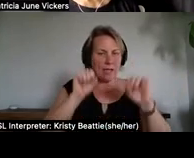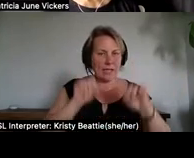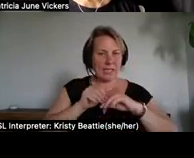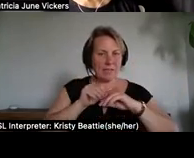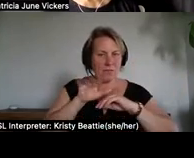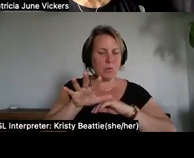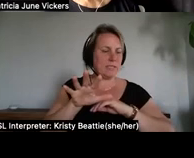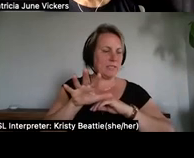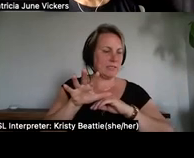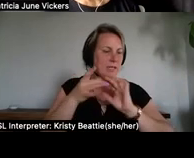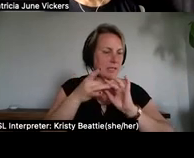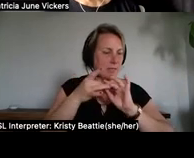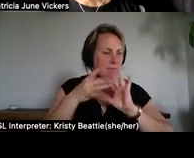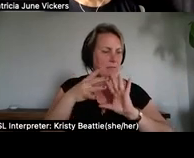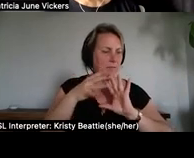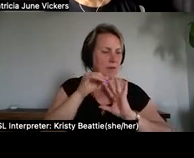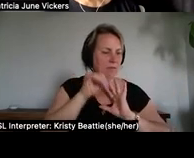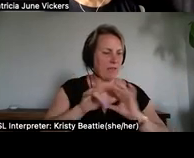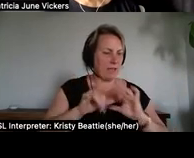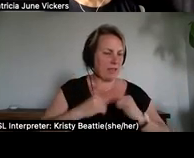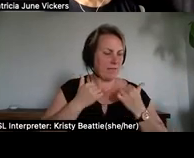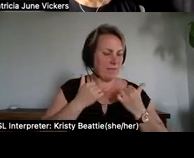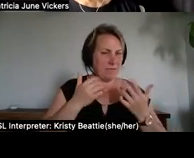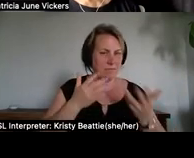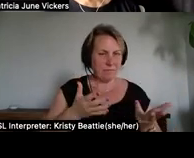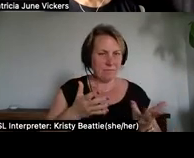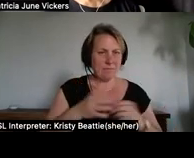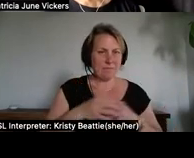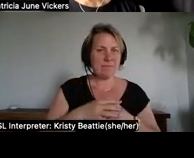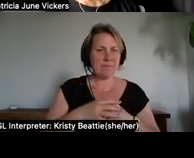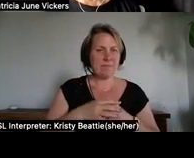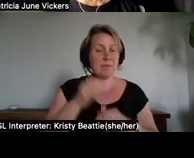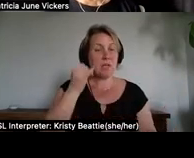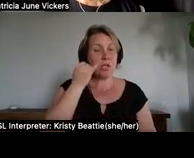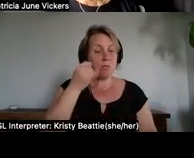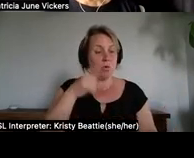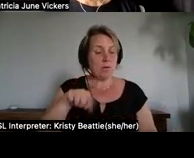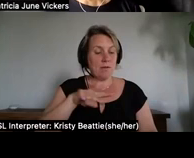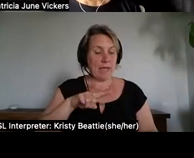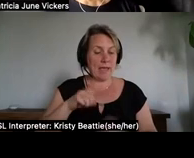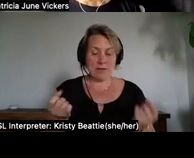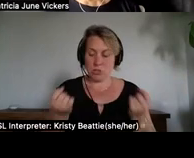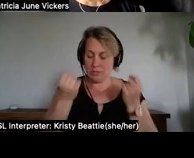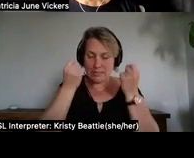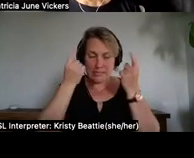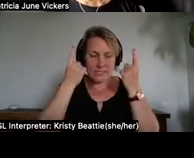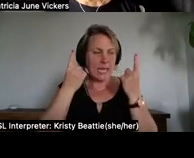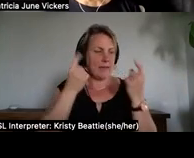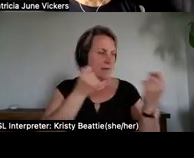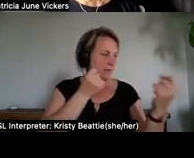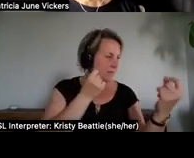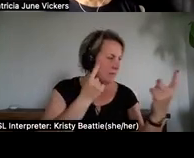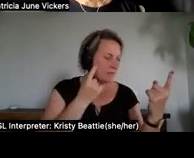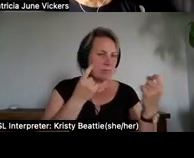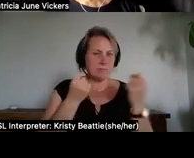as long as they live in the duality in which to be in to be like